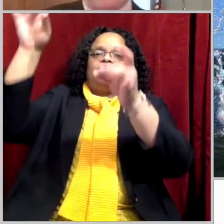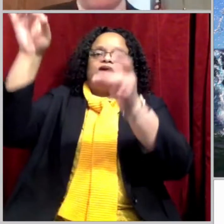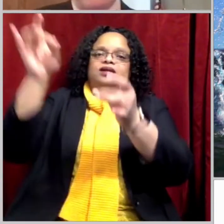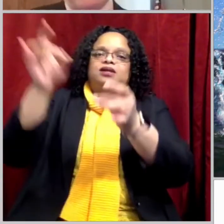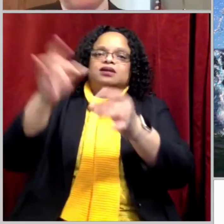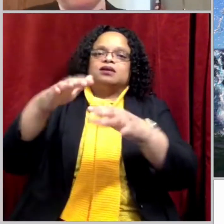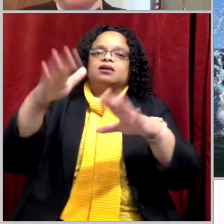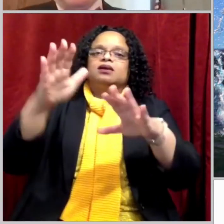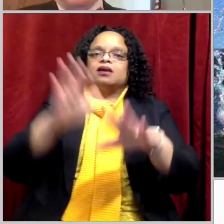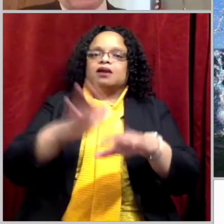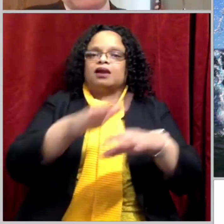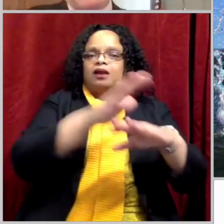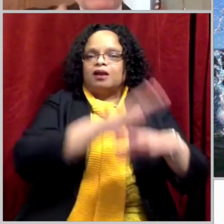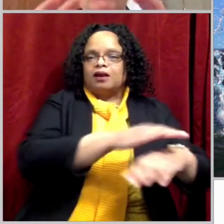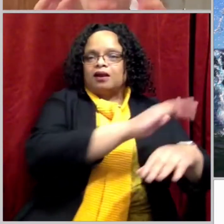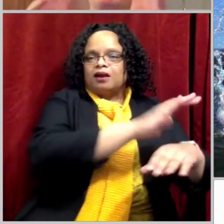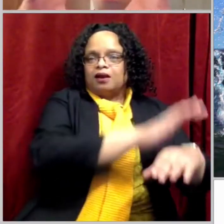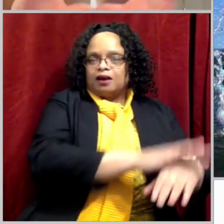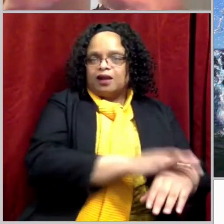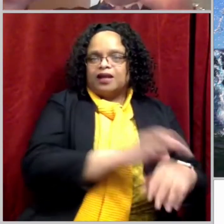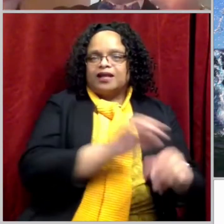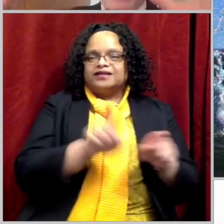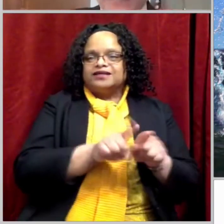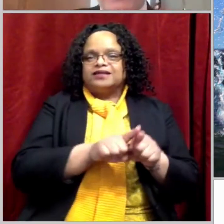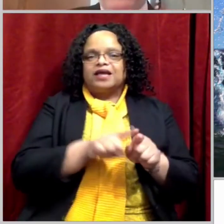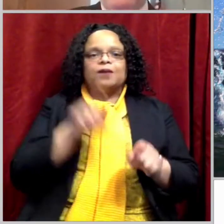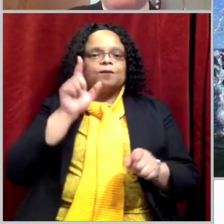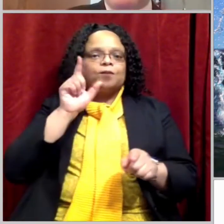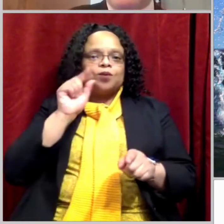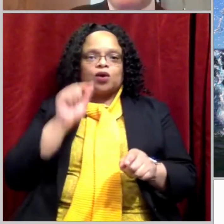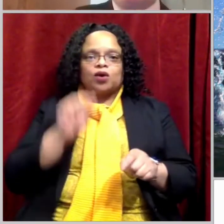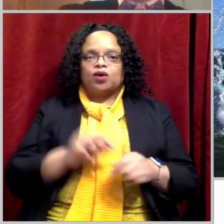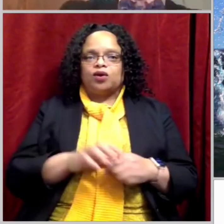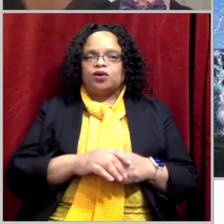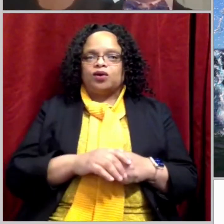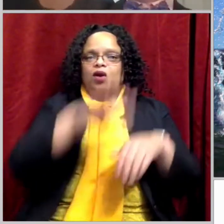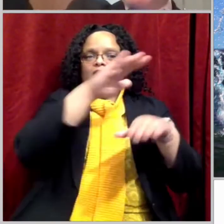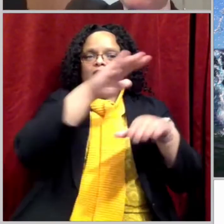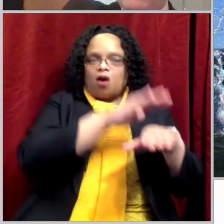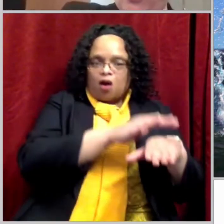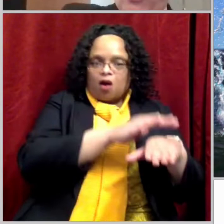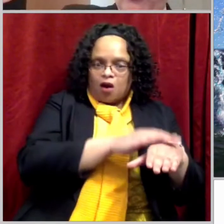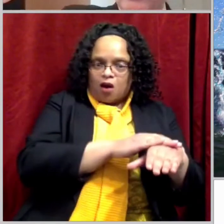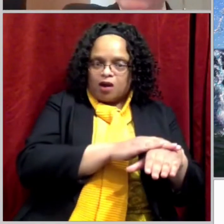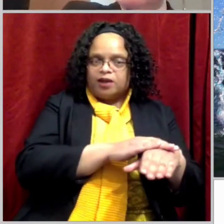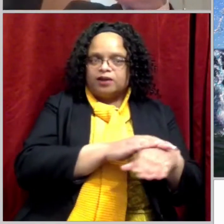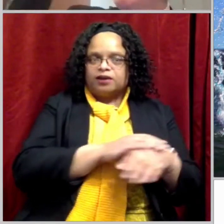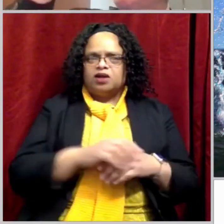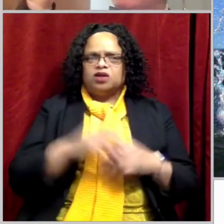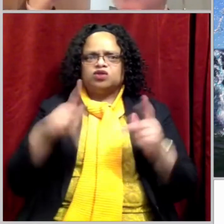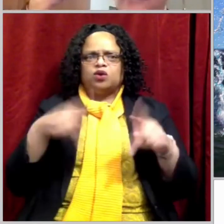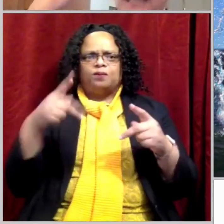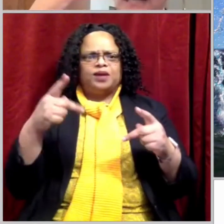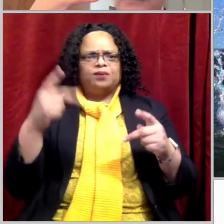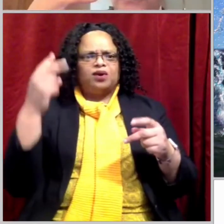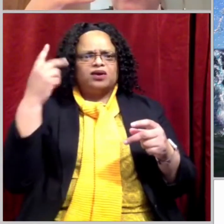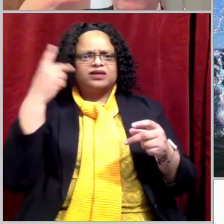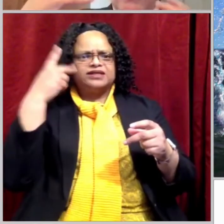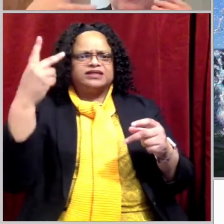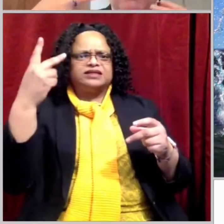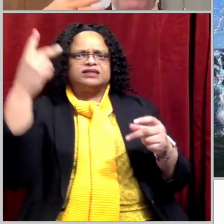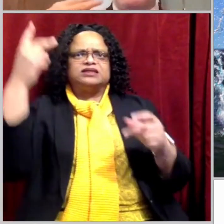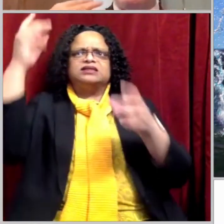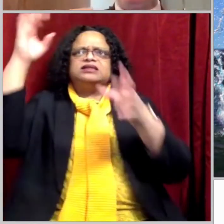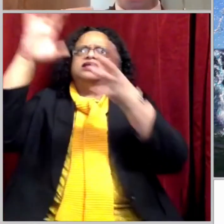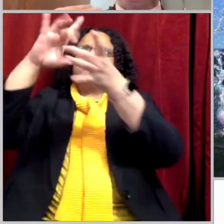it says. The Holy Spirit was made manifest in such a way that people saw something descending